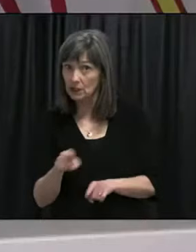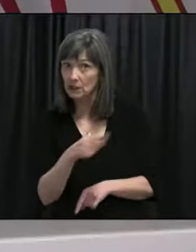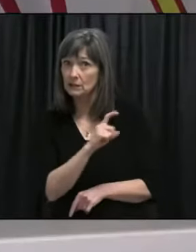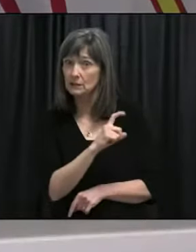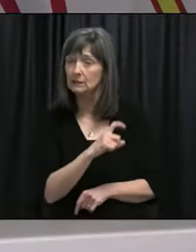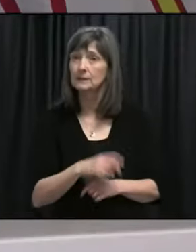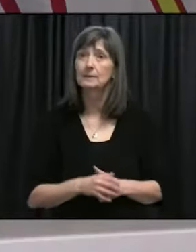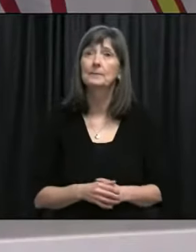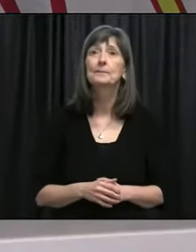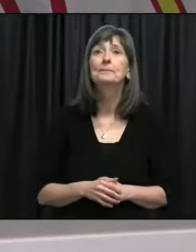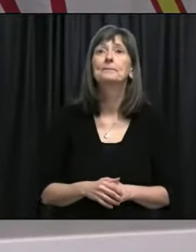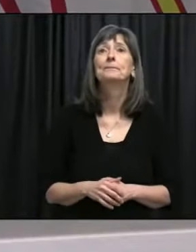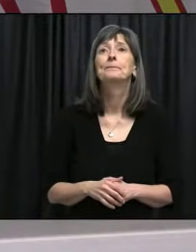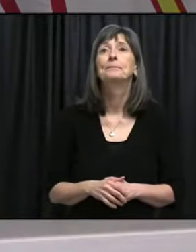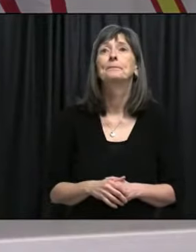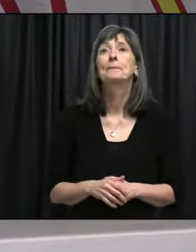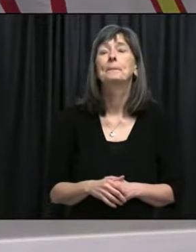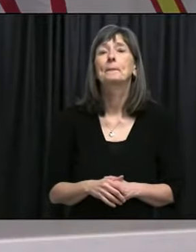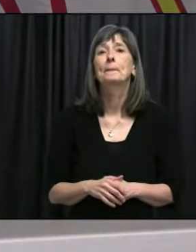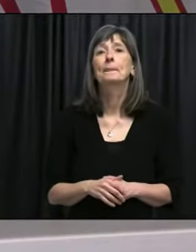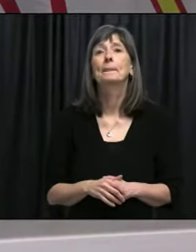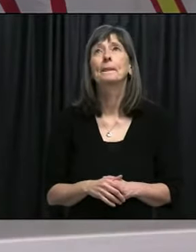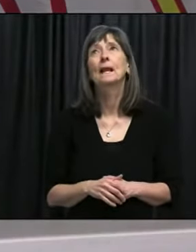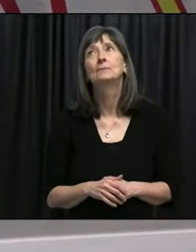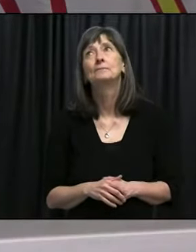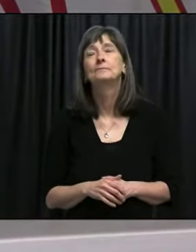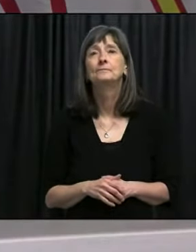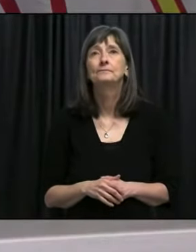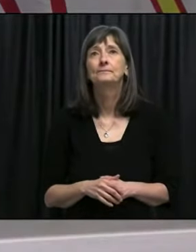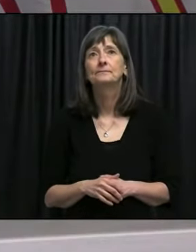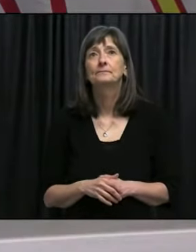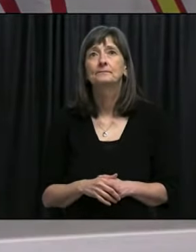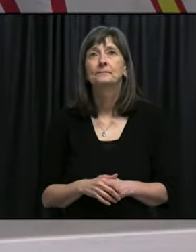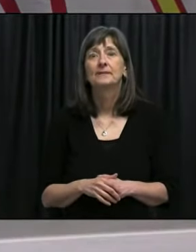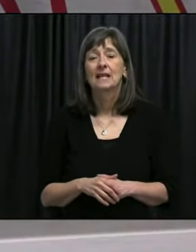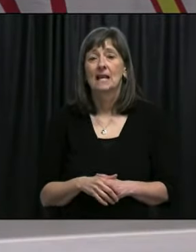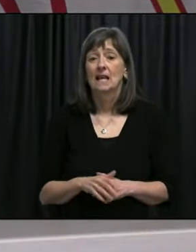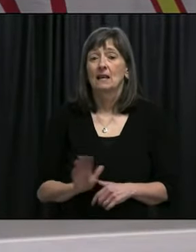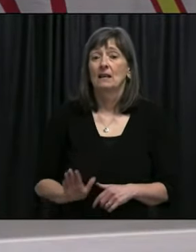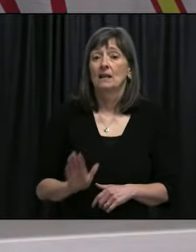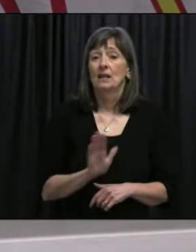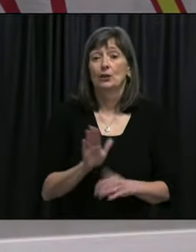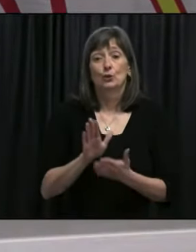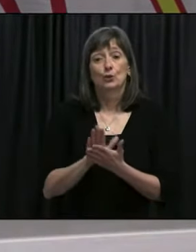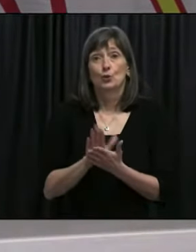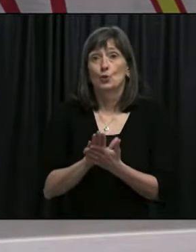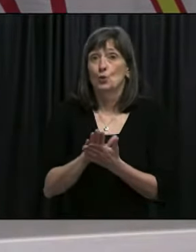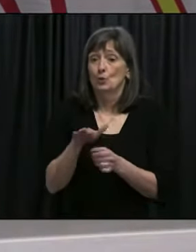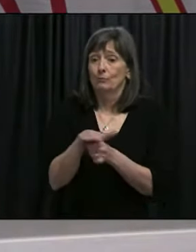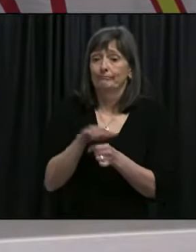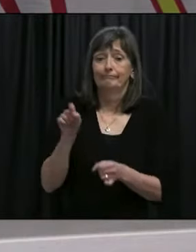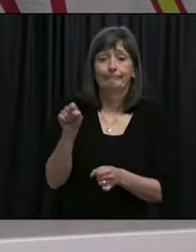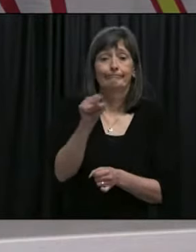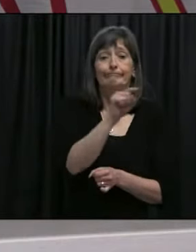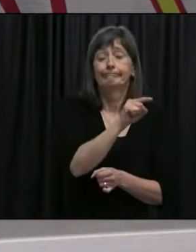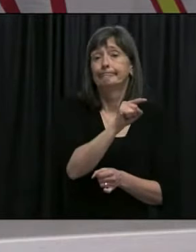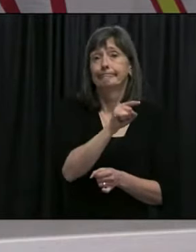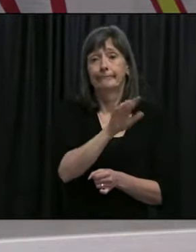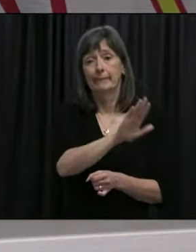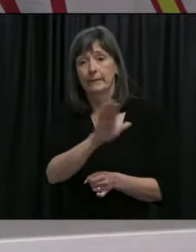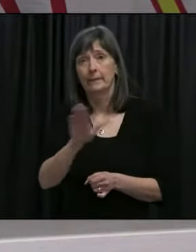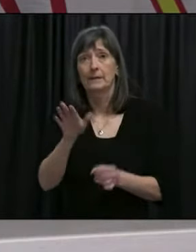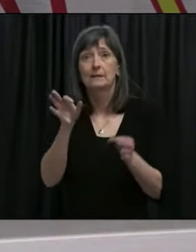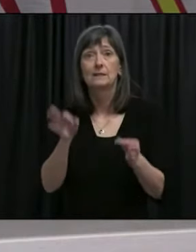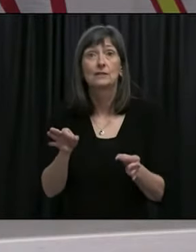So I think, you know, that's a, that was a decision that the school district made to try to